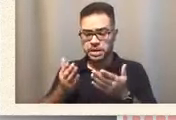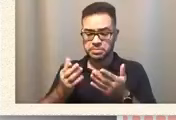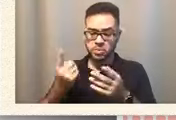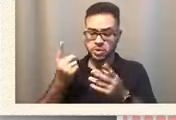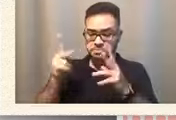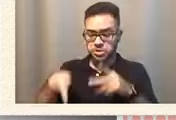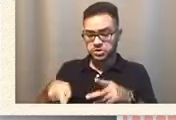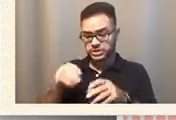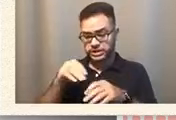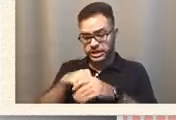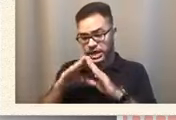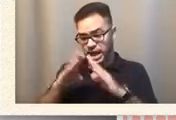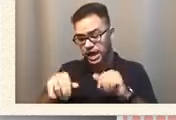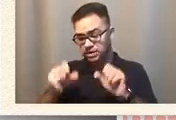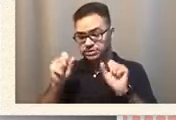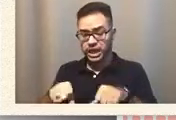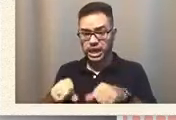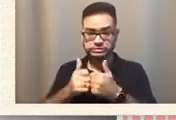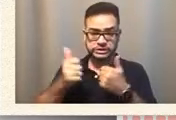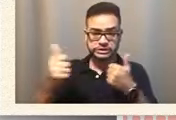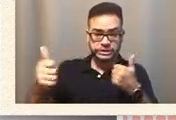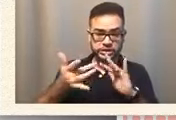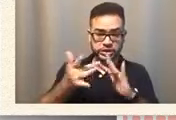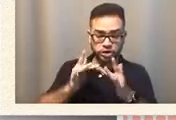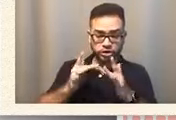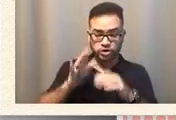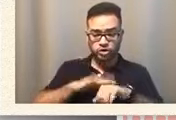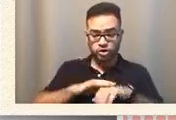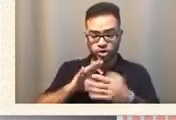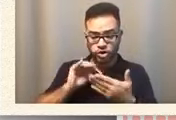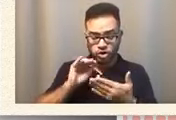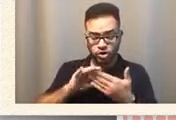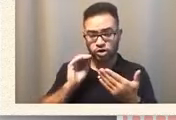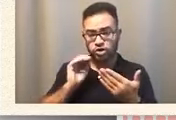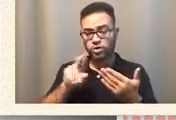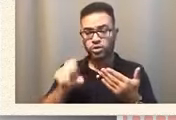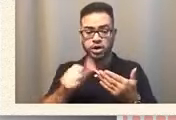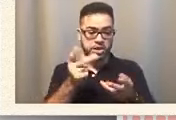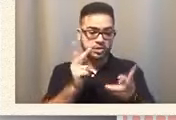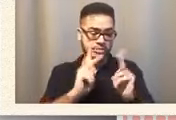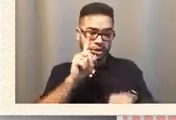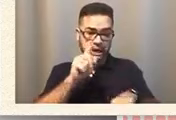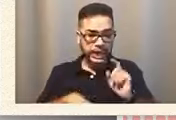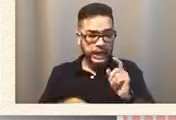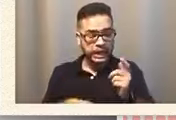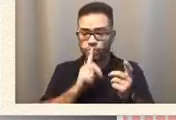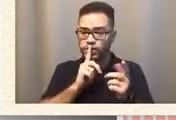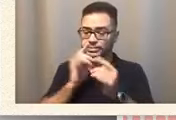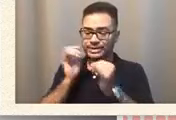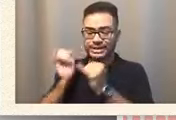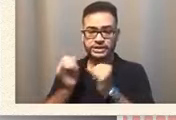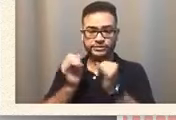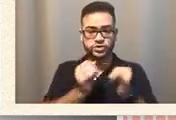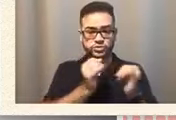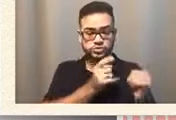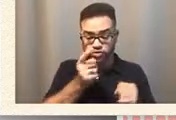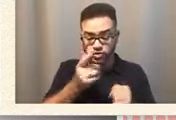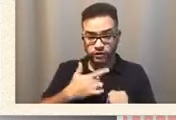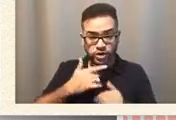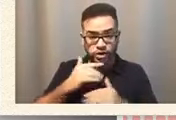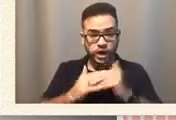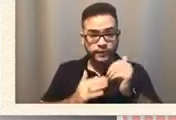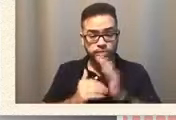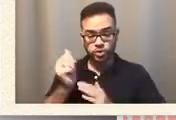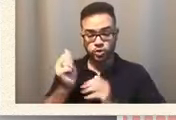there are some families who can do that. It will be on an individualized basis. Are you feeling comfortable with the strategies